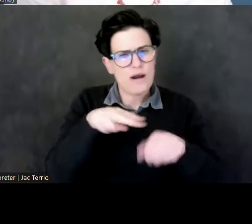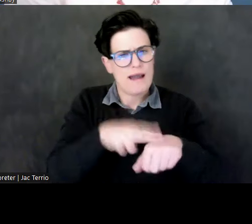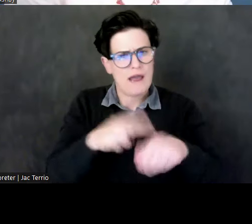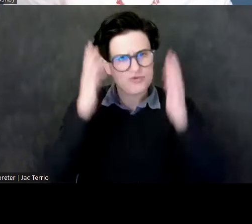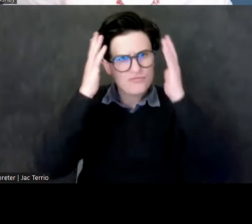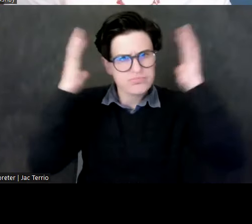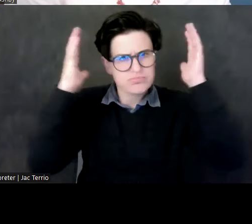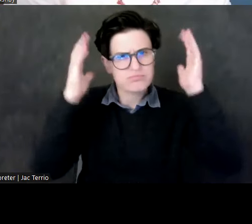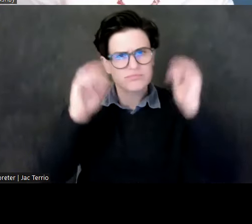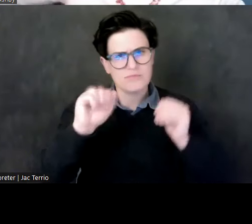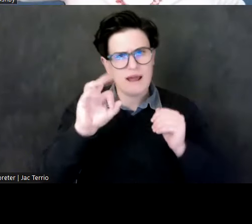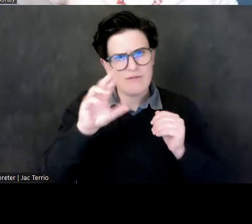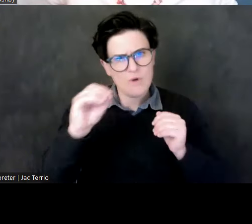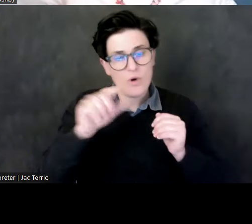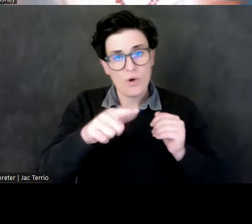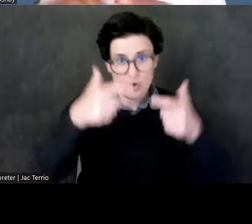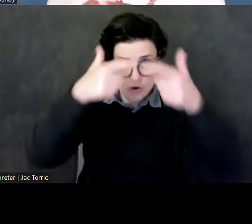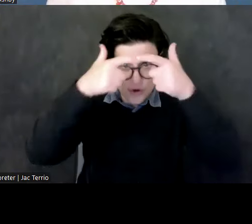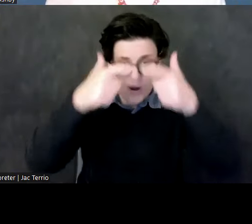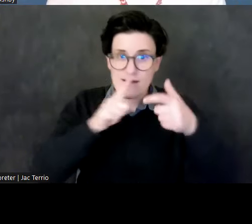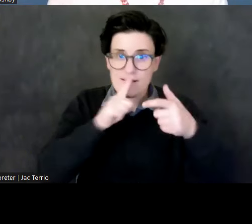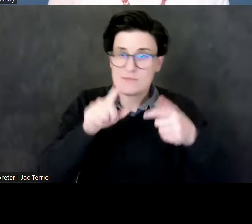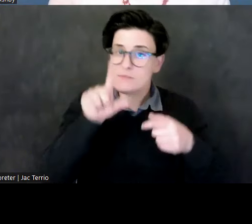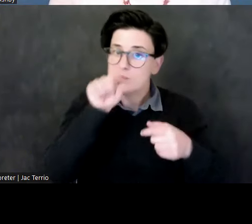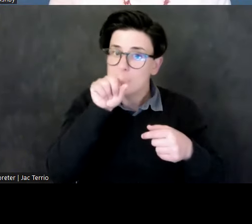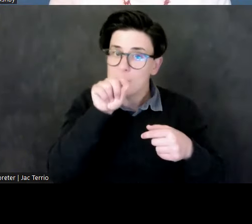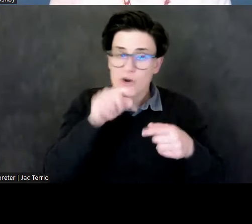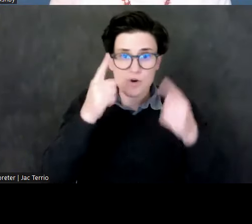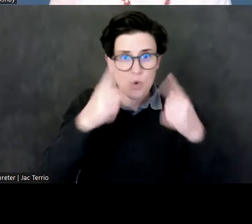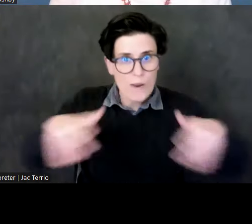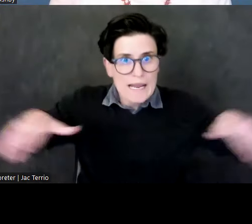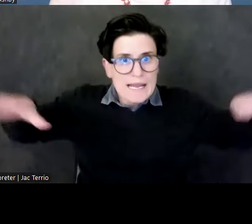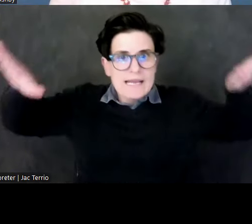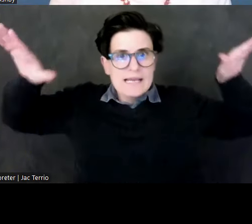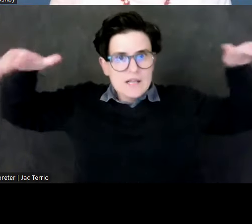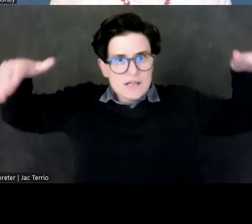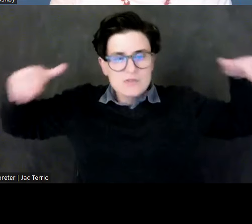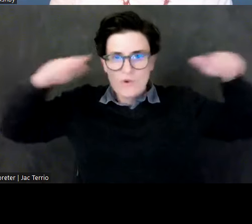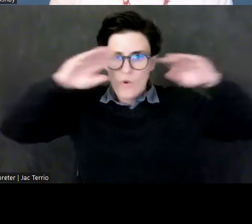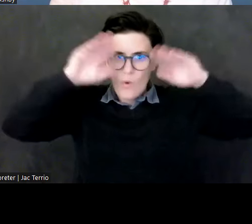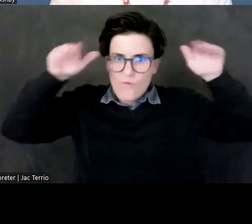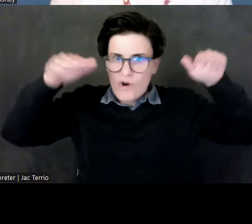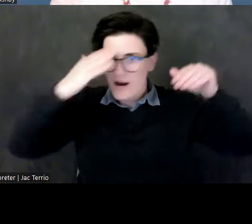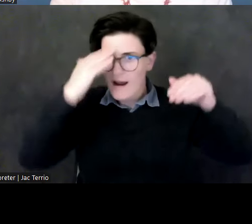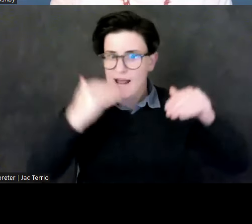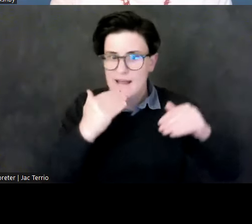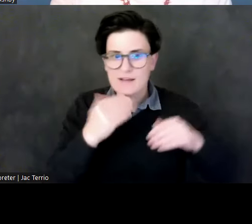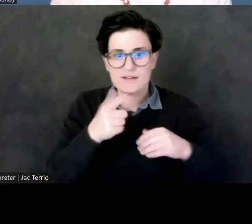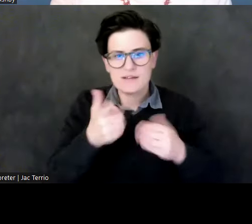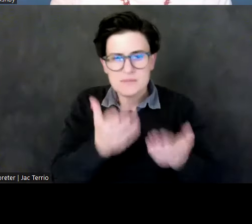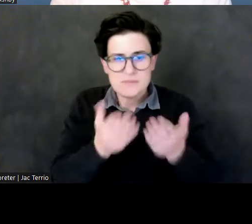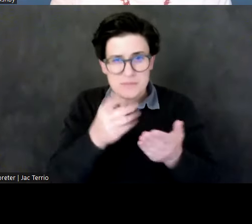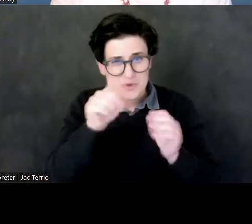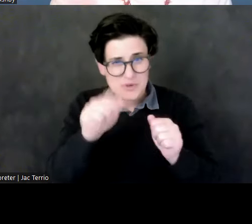a falcon that has its wings spread over her head. Perhaps you can see the ram